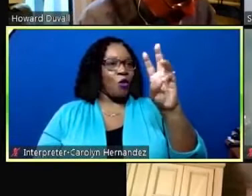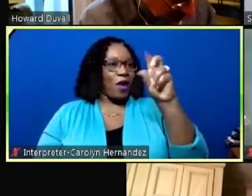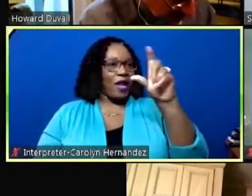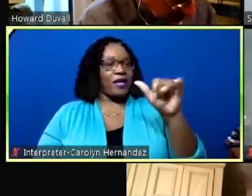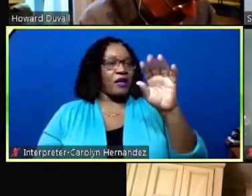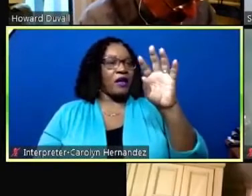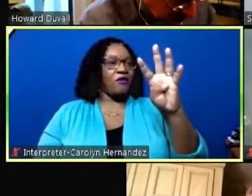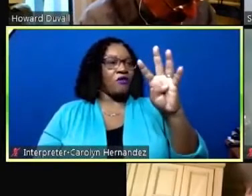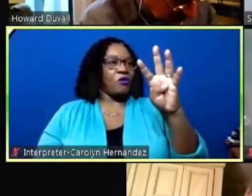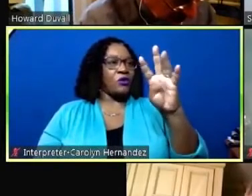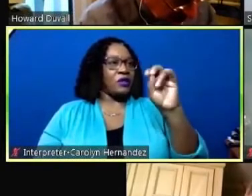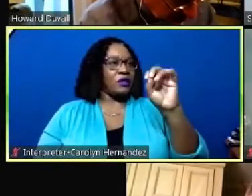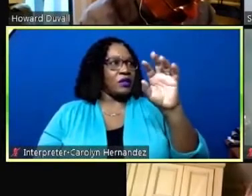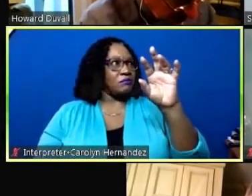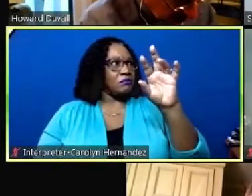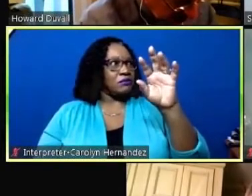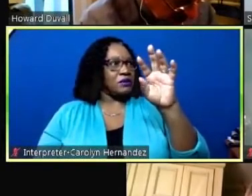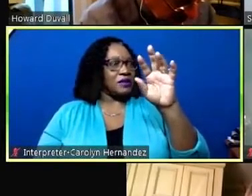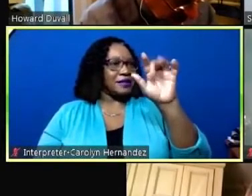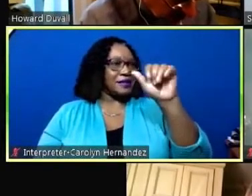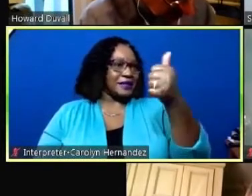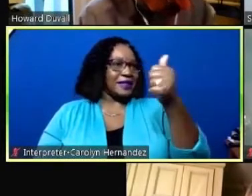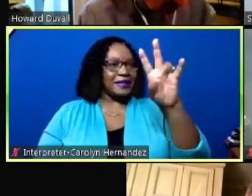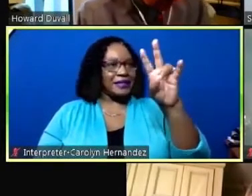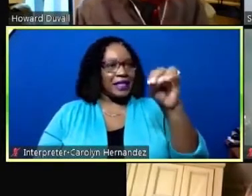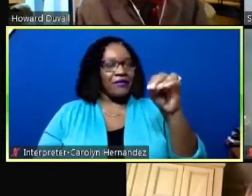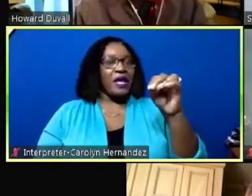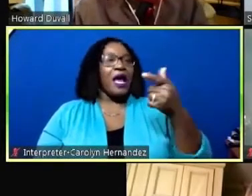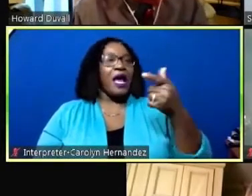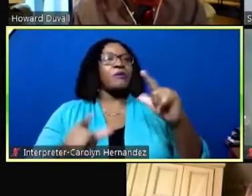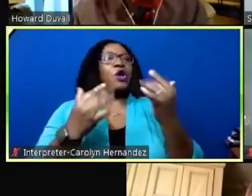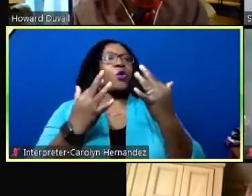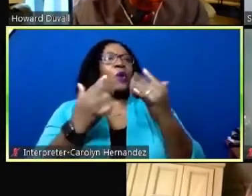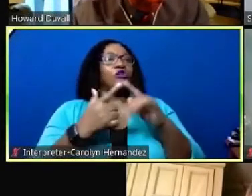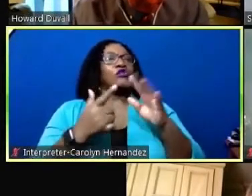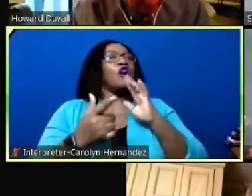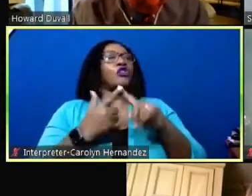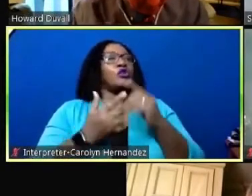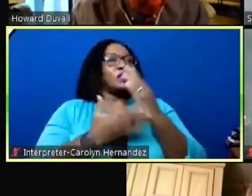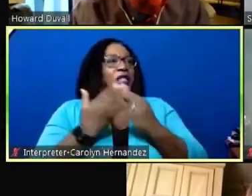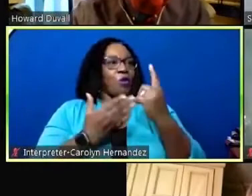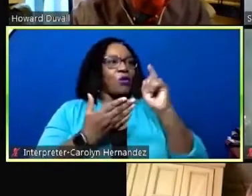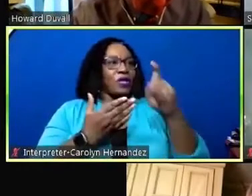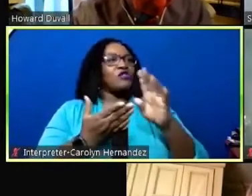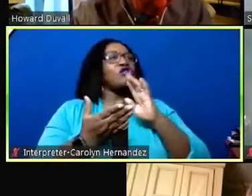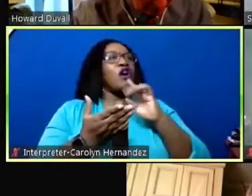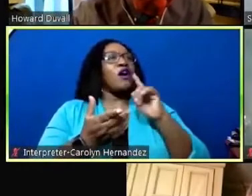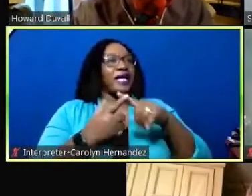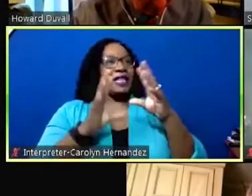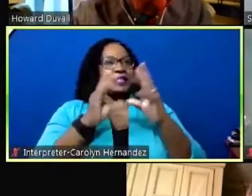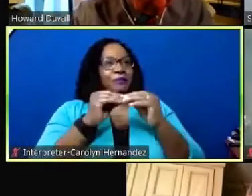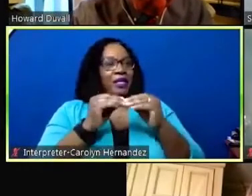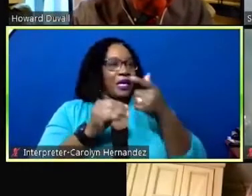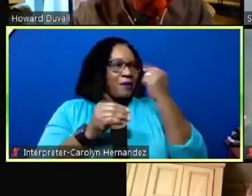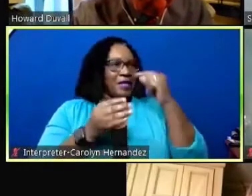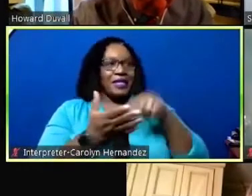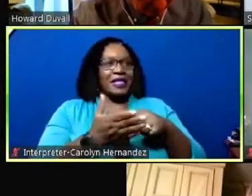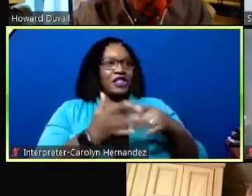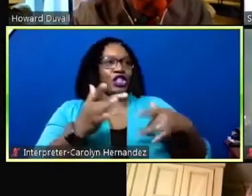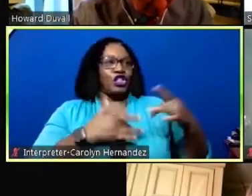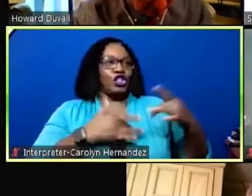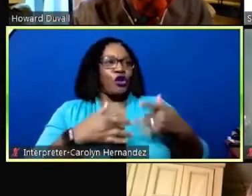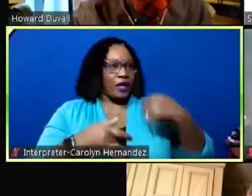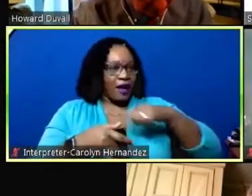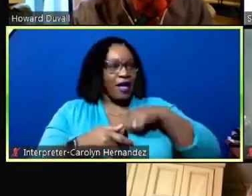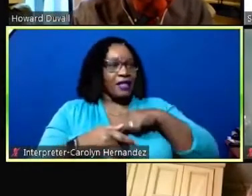-1070 i'm still waiting to talk to somebody we need to talk in these meetings because this is concerning us